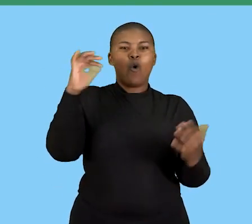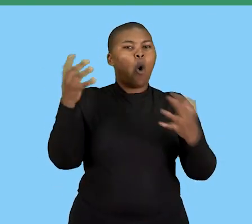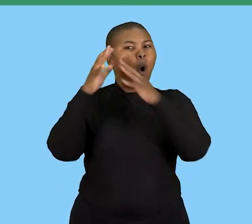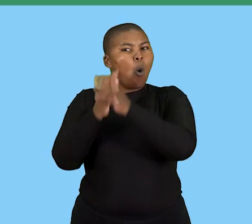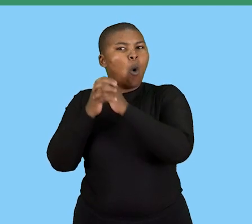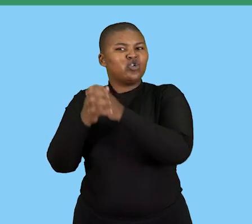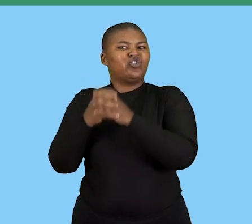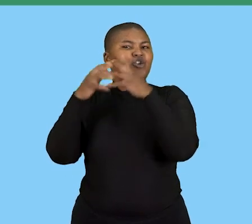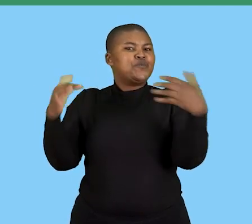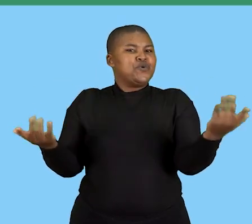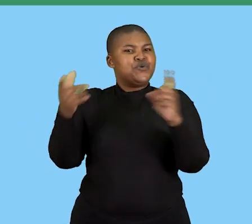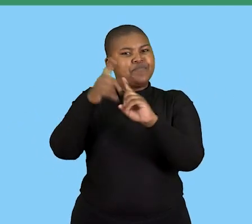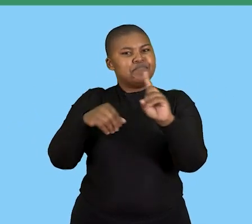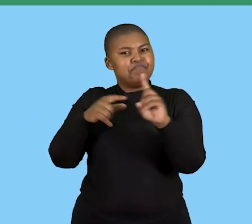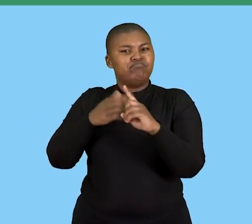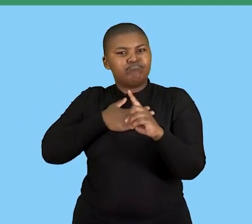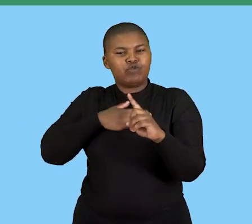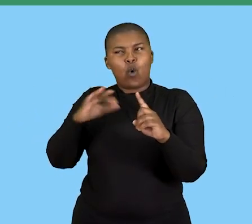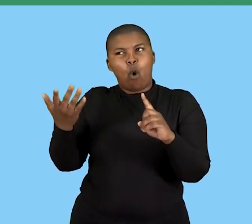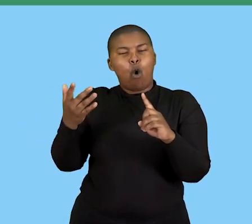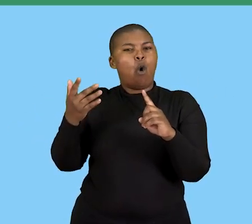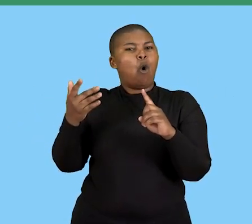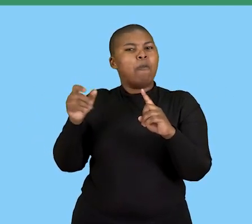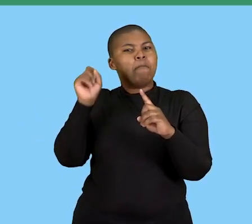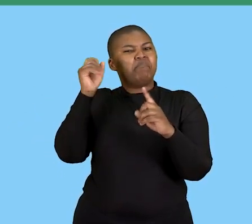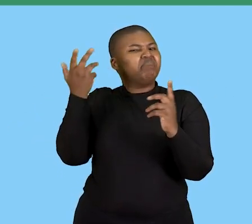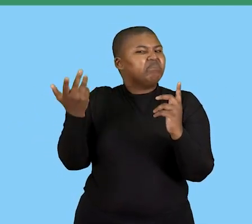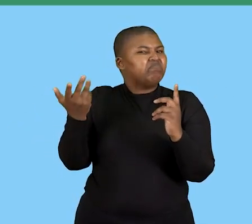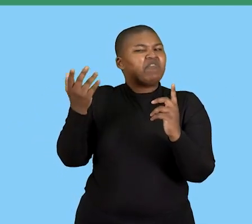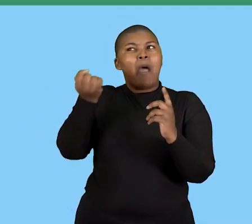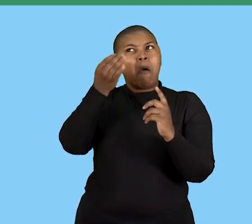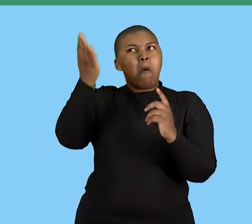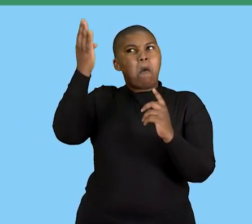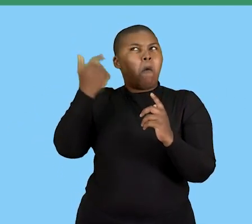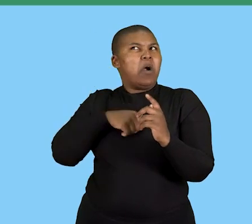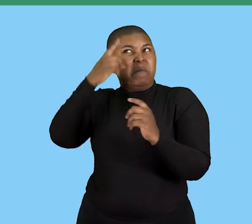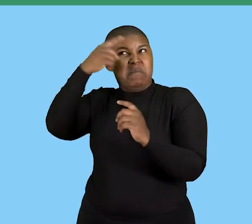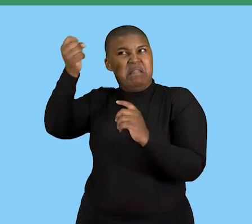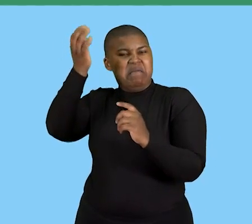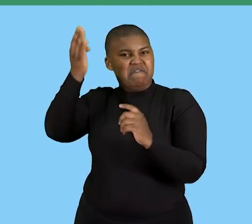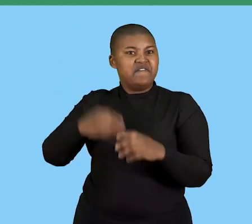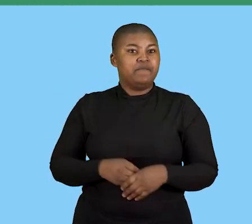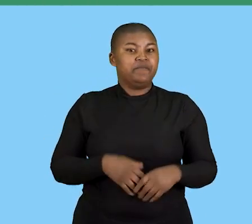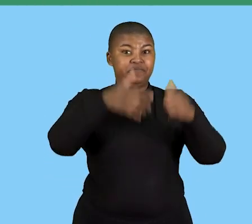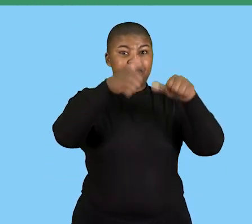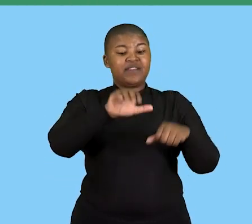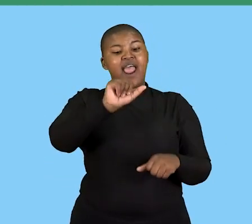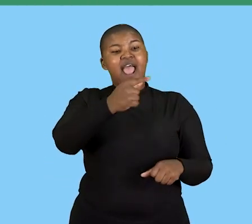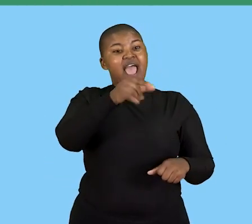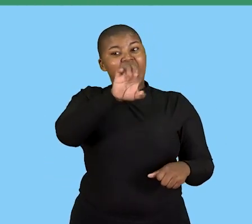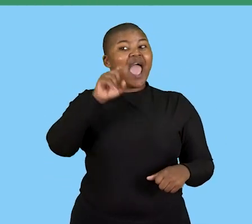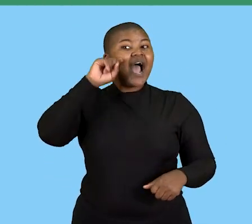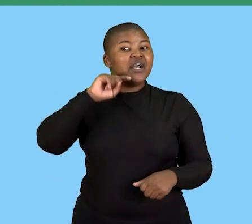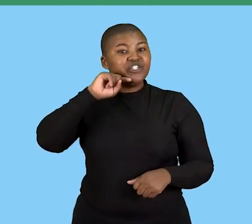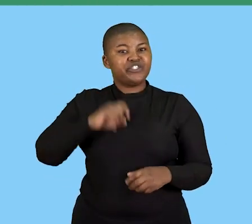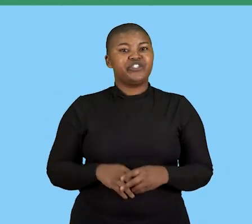superhuman or controlling of power, especially of a personal god. Then, another one is age,